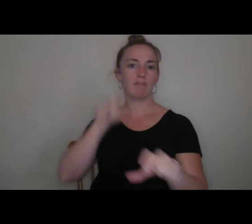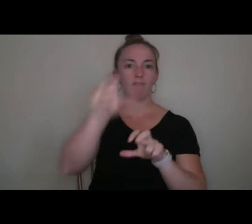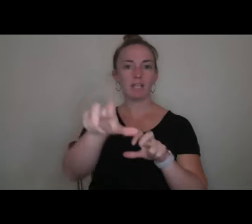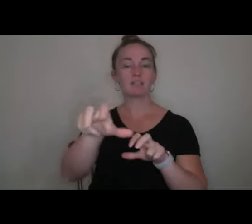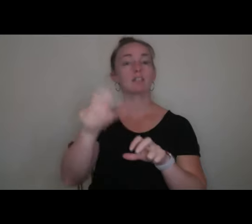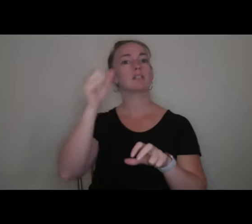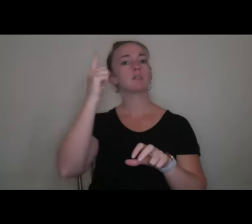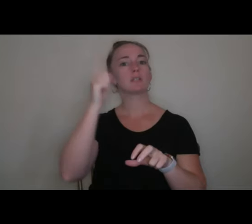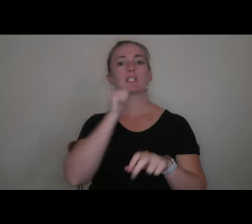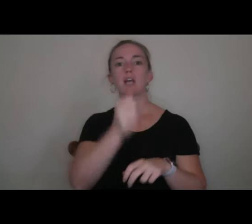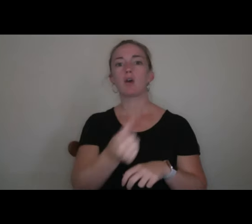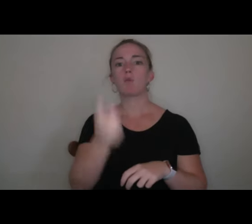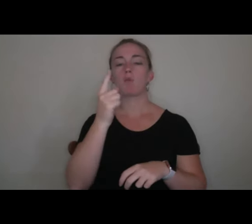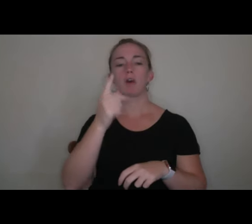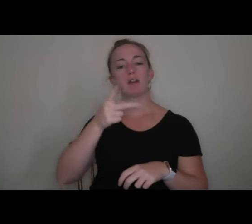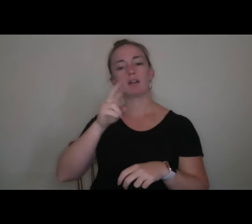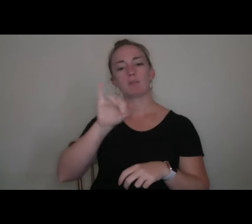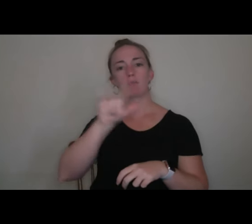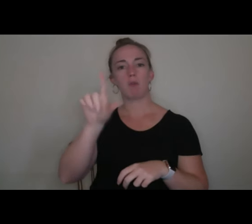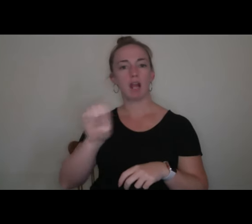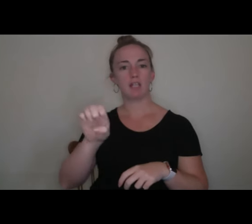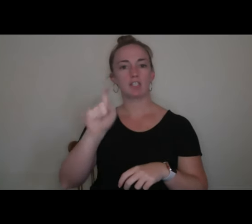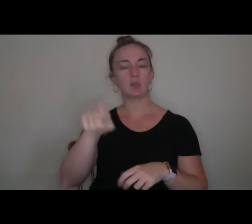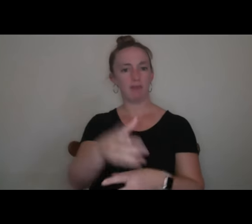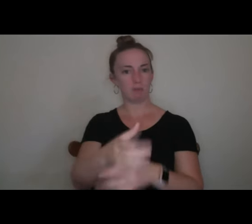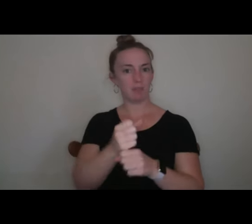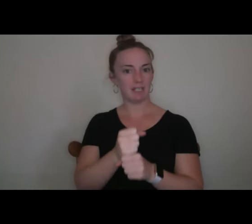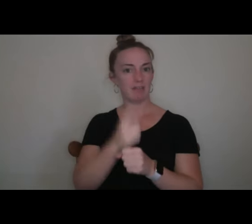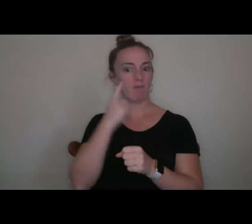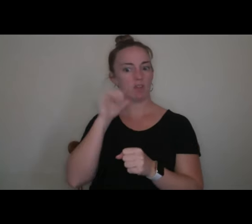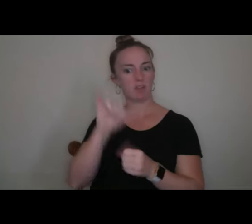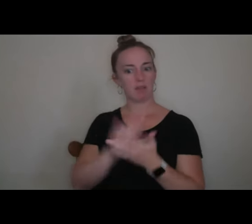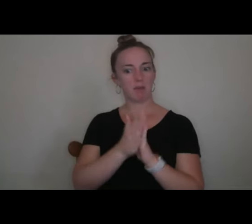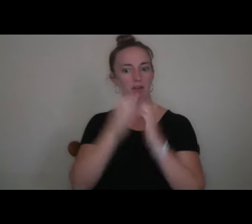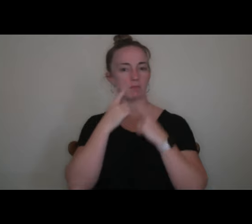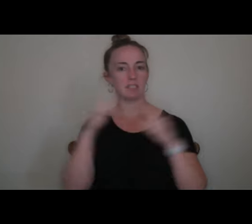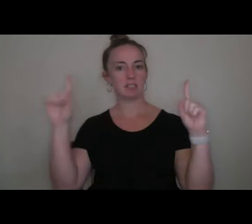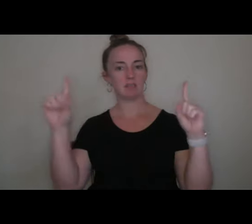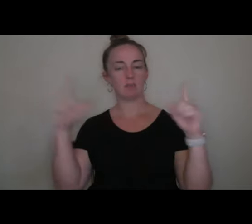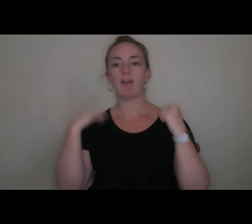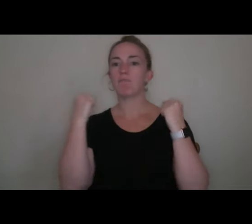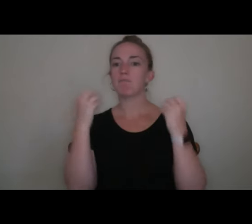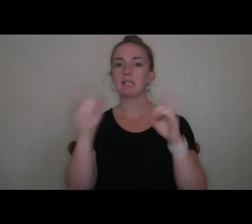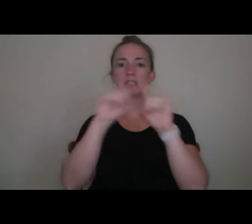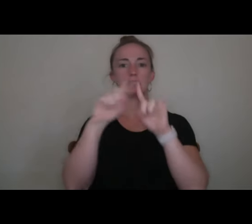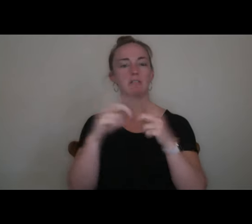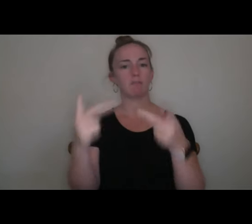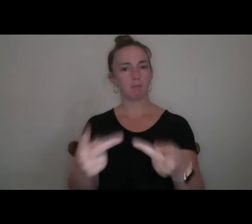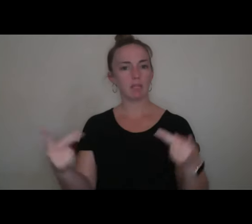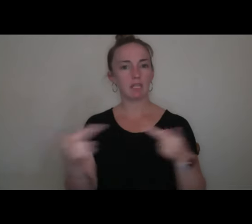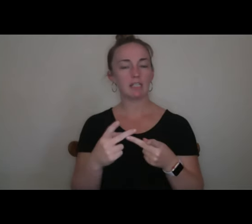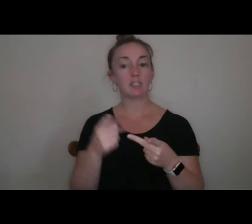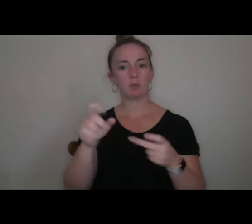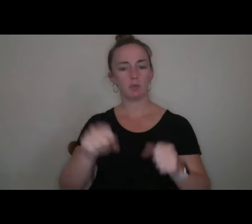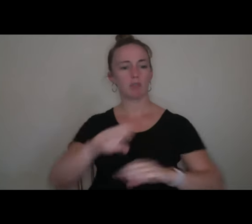prize that you have to get for this to be successful. There's a lot of different places where you could be